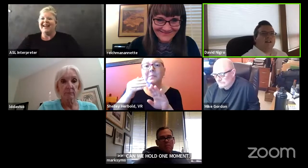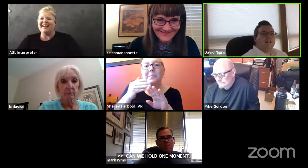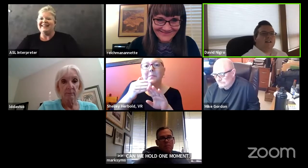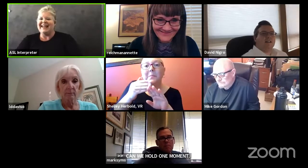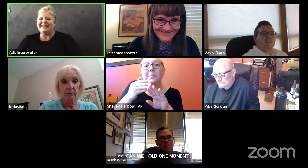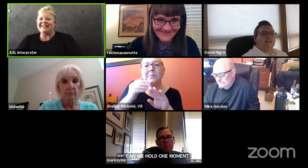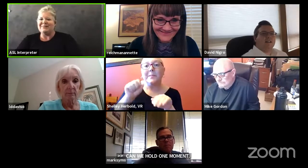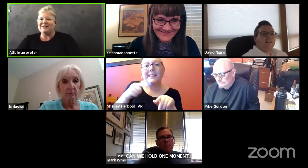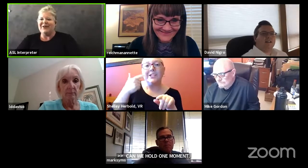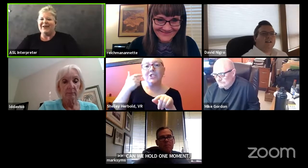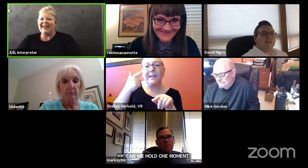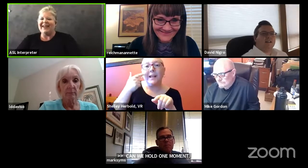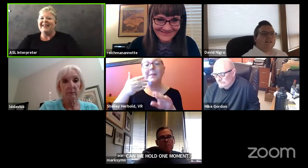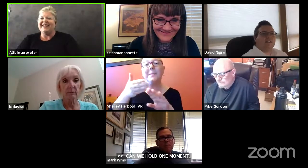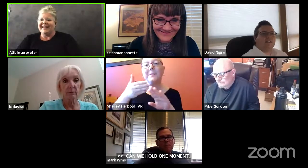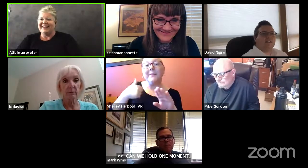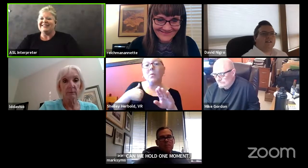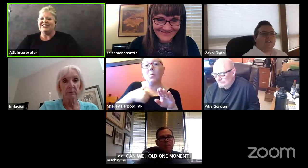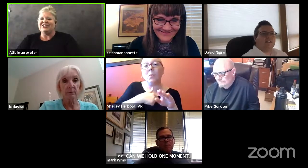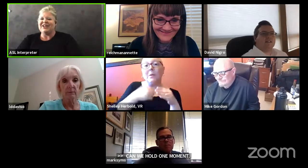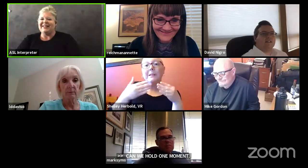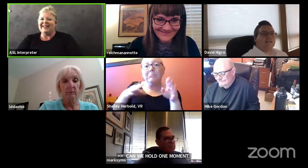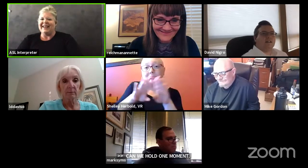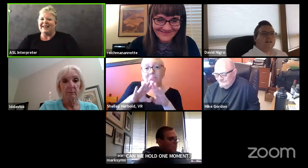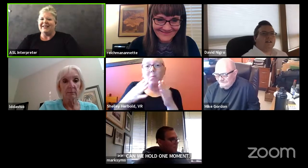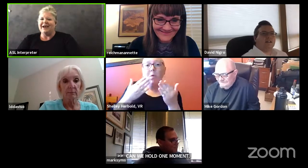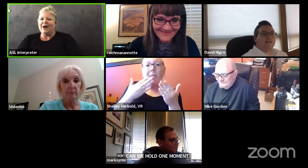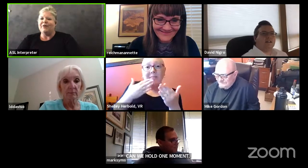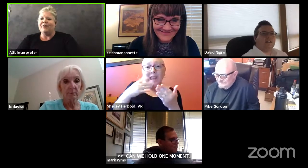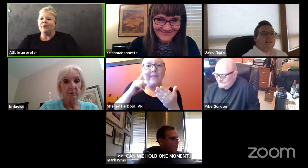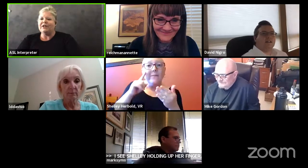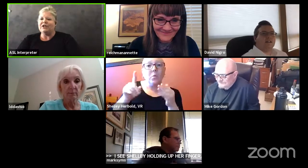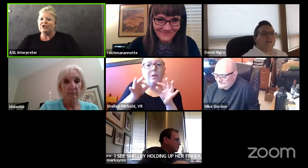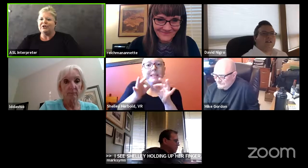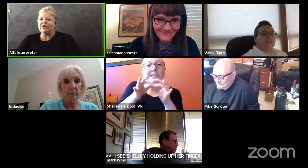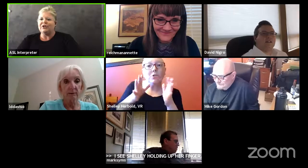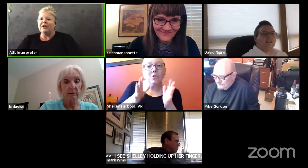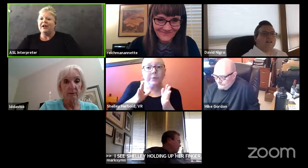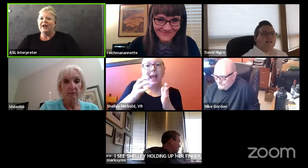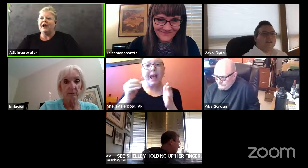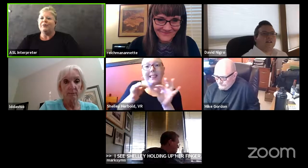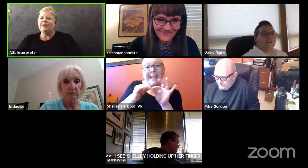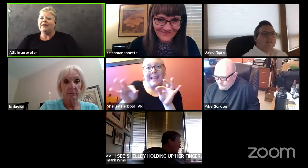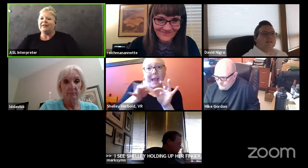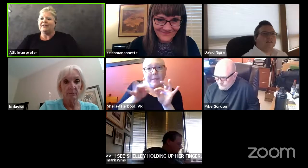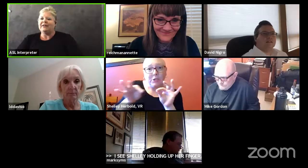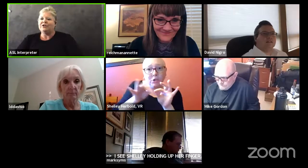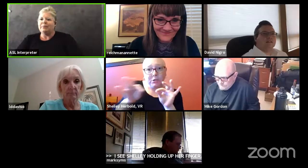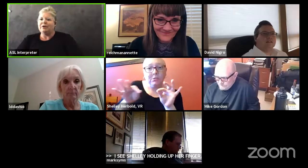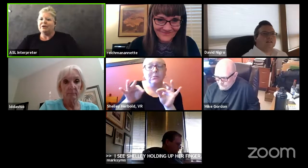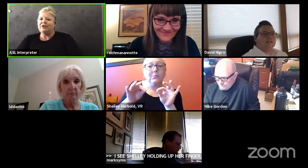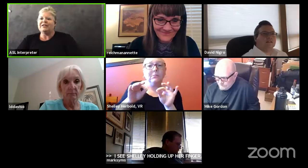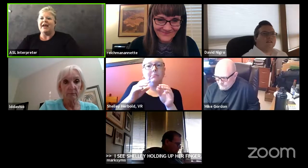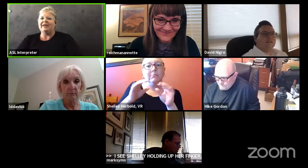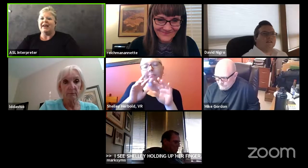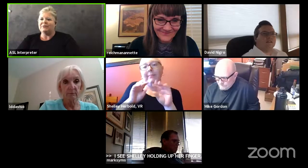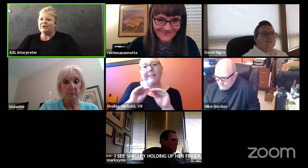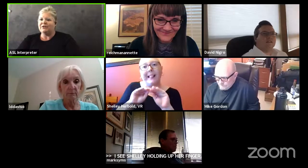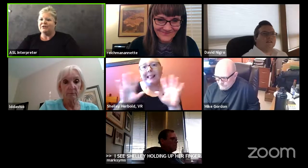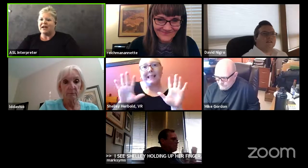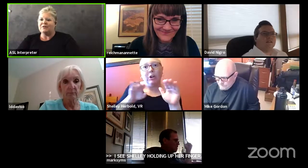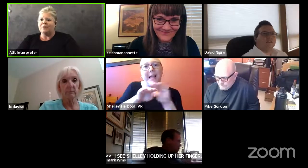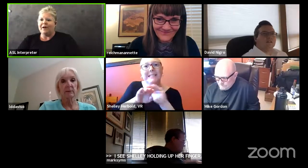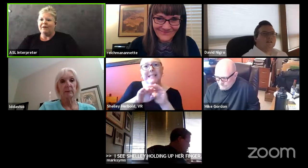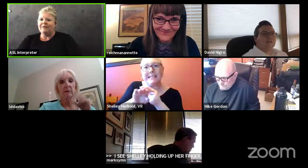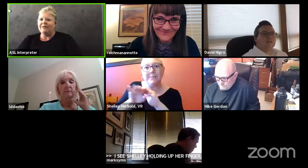uh yes i'm sorry this is shelley again uh before we adjourn i want to thank the interpreters and the